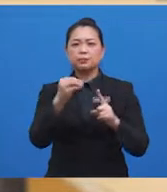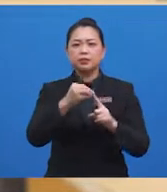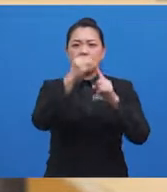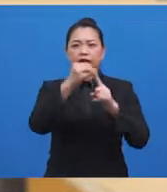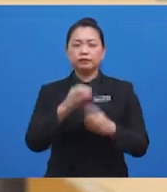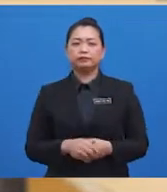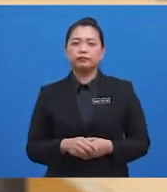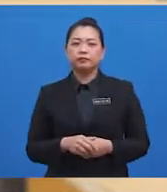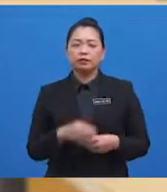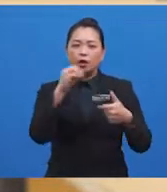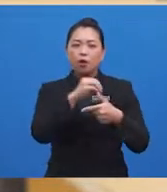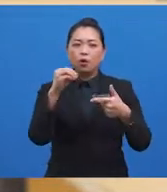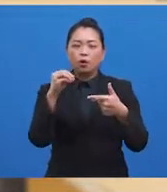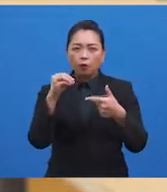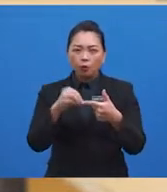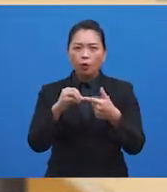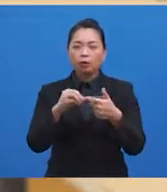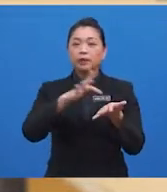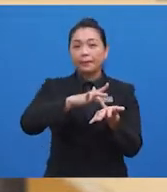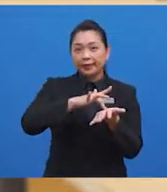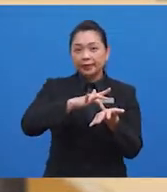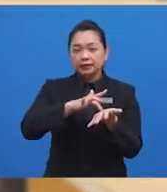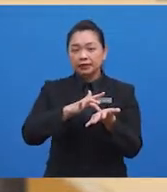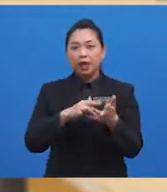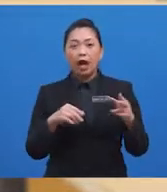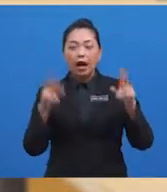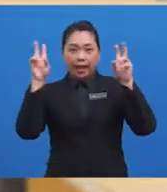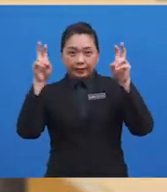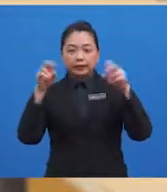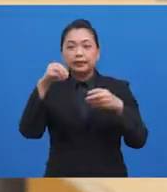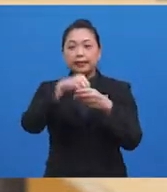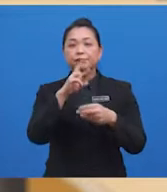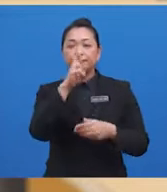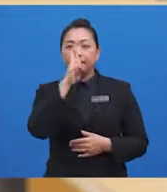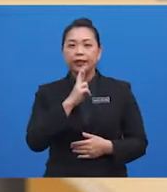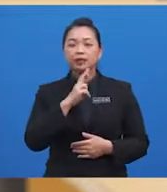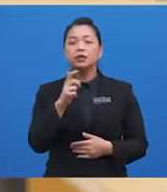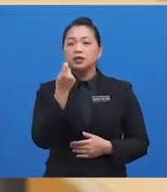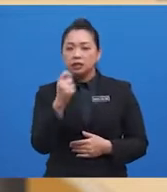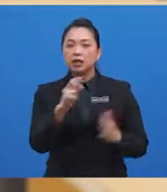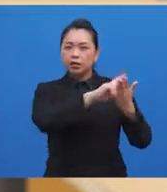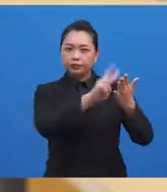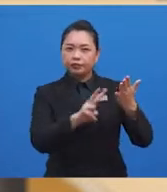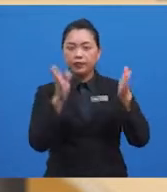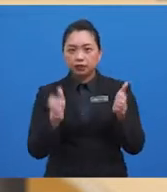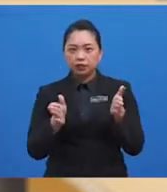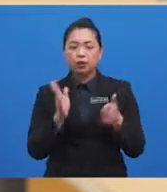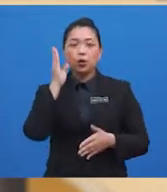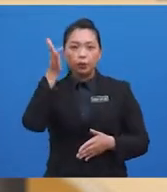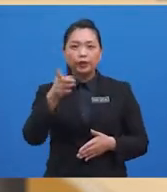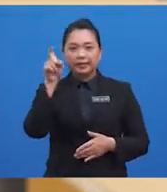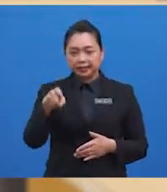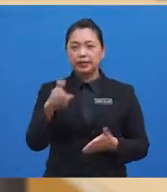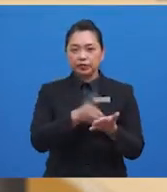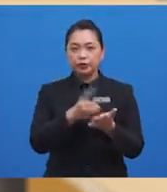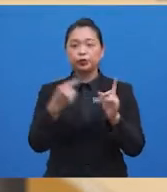or the medical descriptions are highlighted in red. Now, the reader will need to use the dictionary to look up